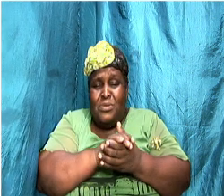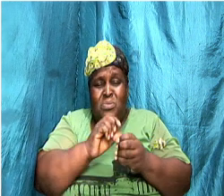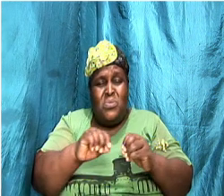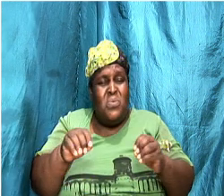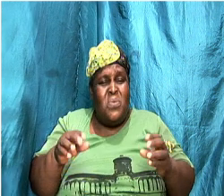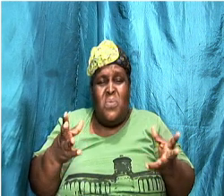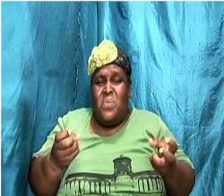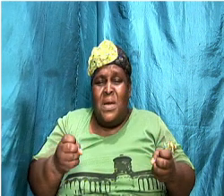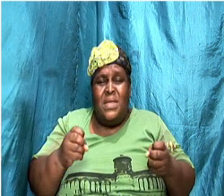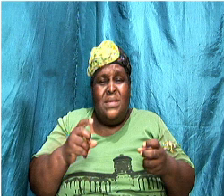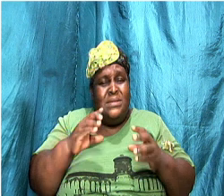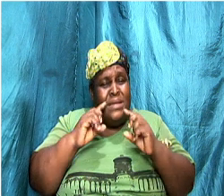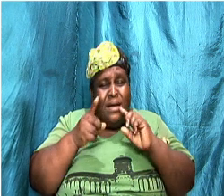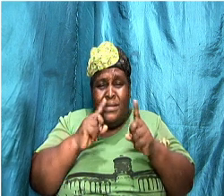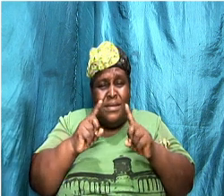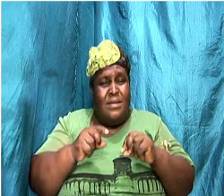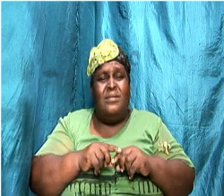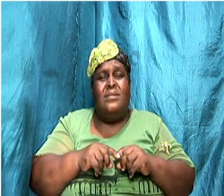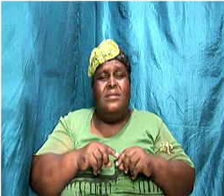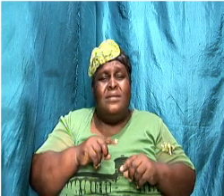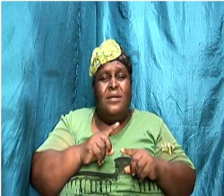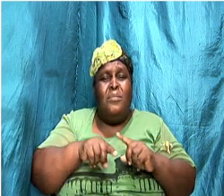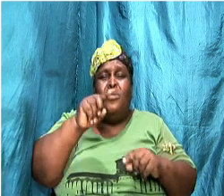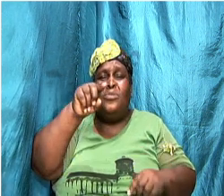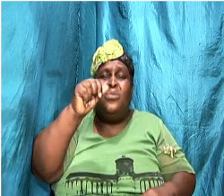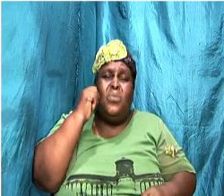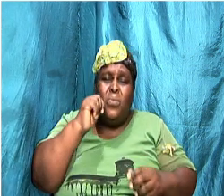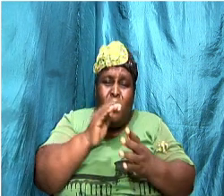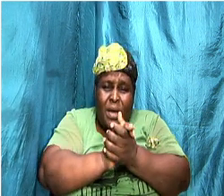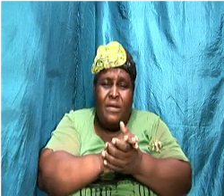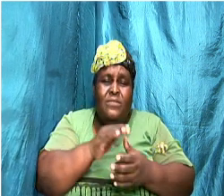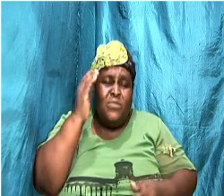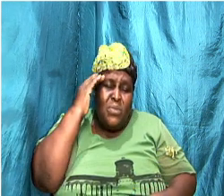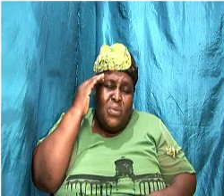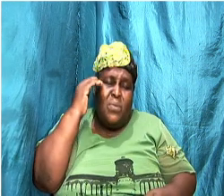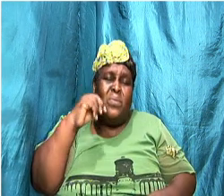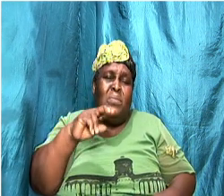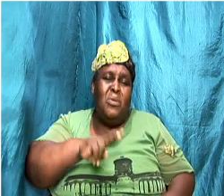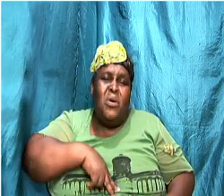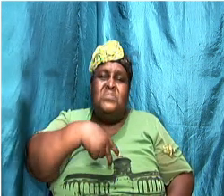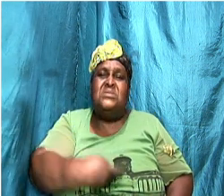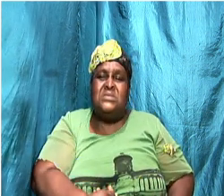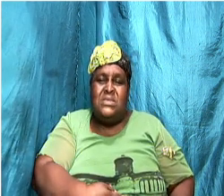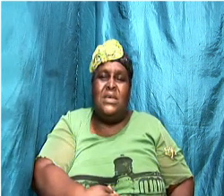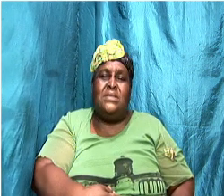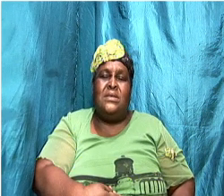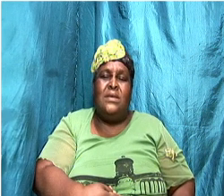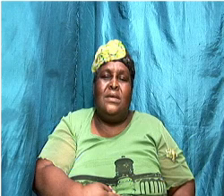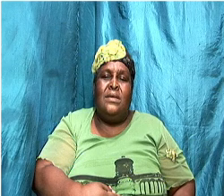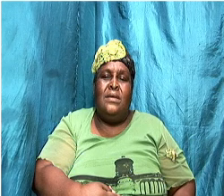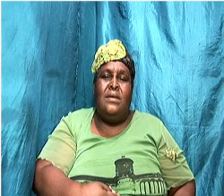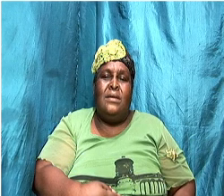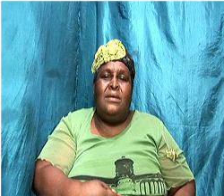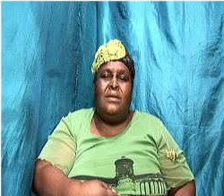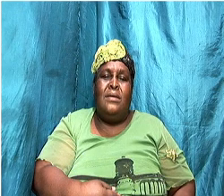make him feel like he's cared for be proactive